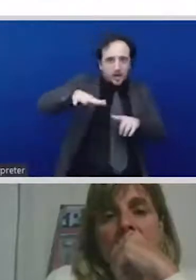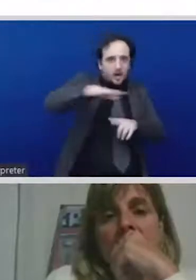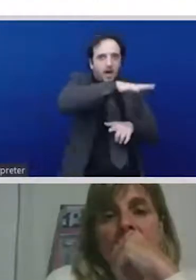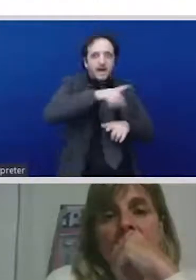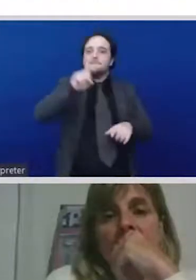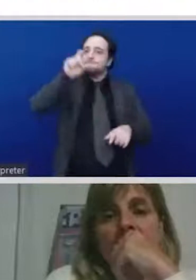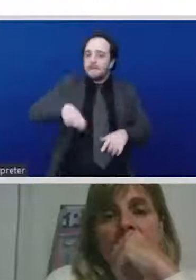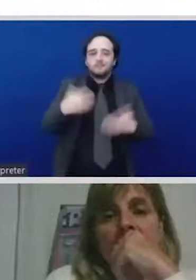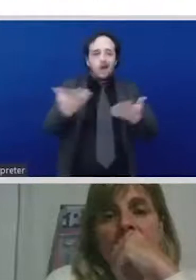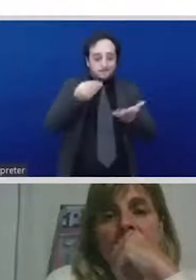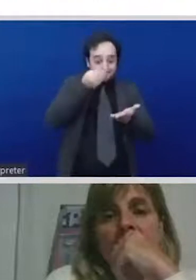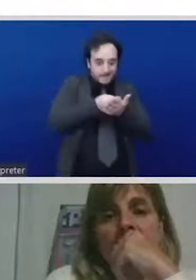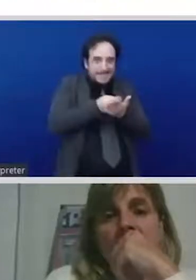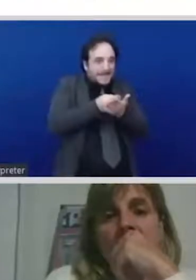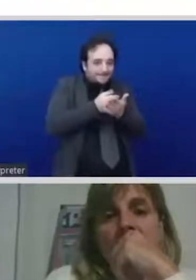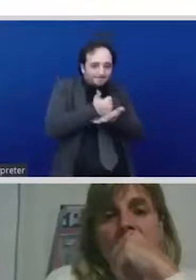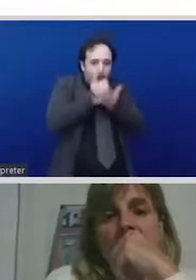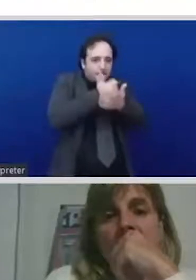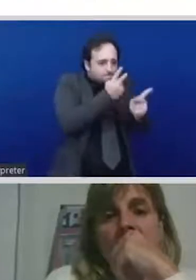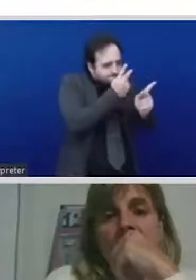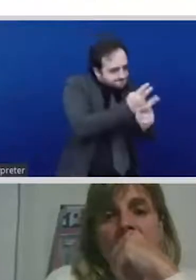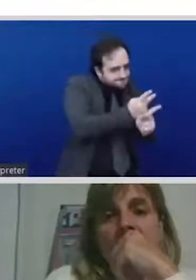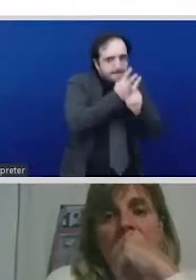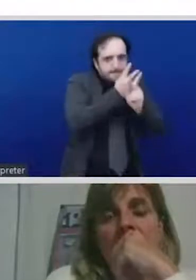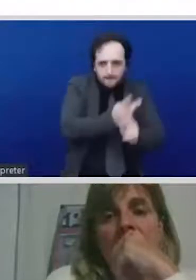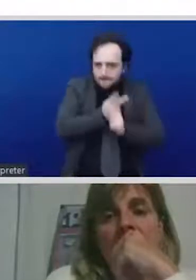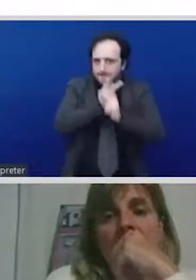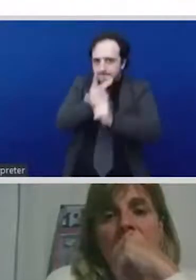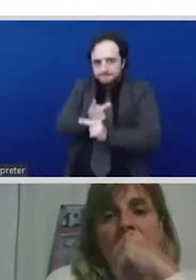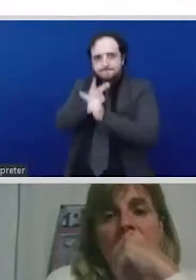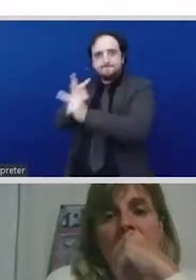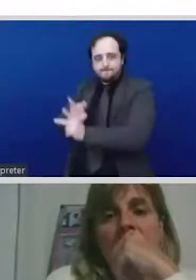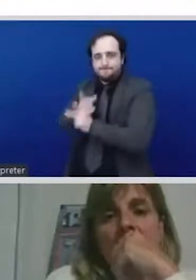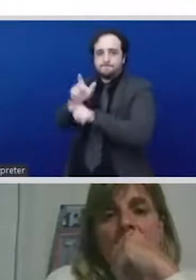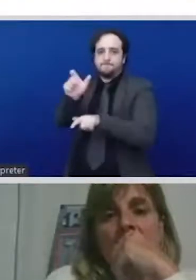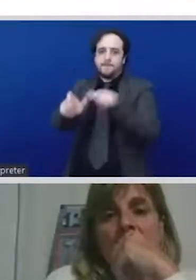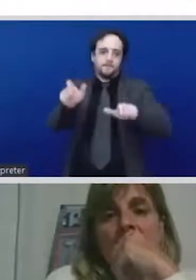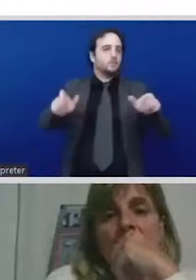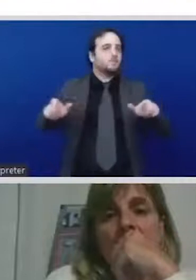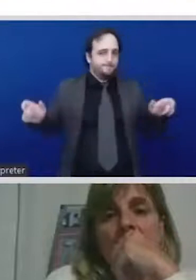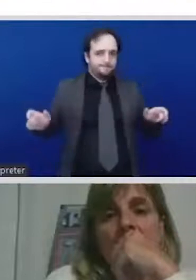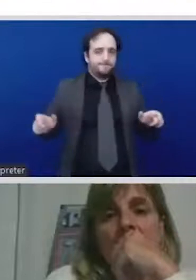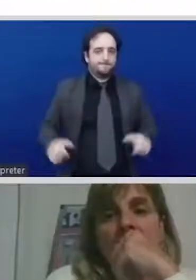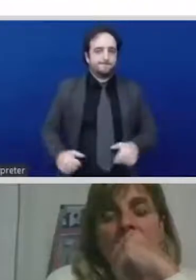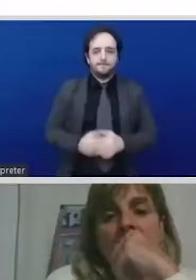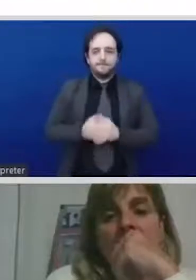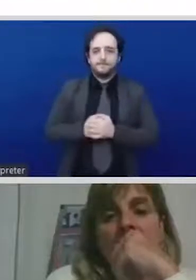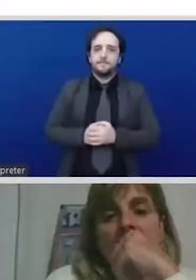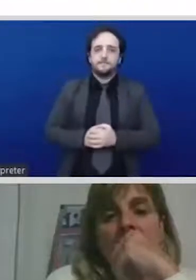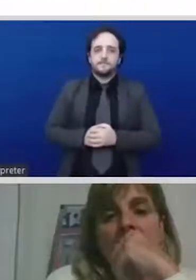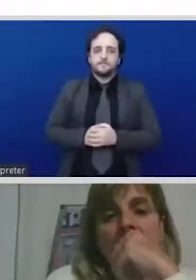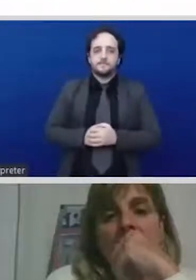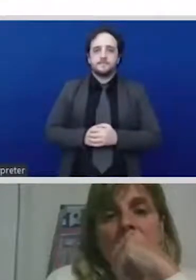think all of these issues means we have to fundamentally rethink how we organize our economies because that is the only way these